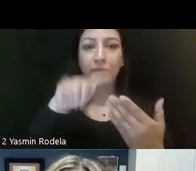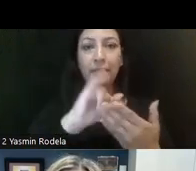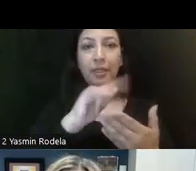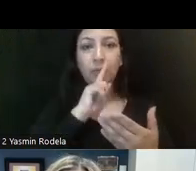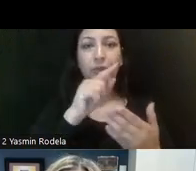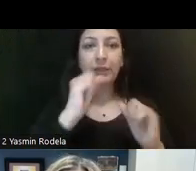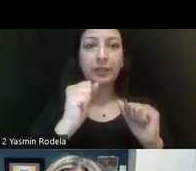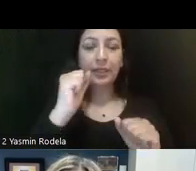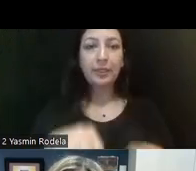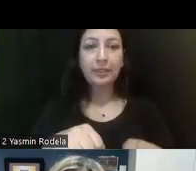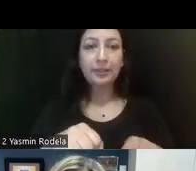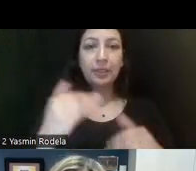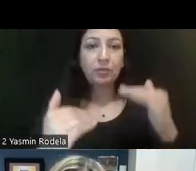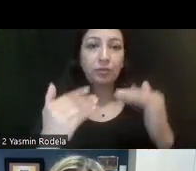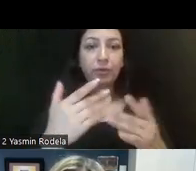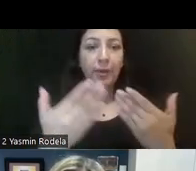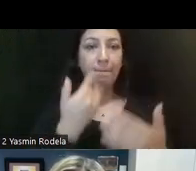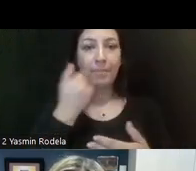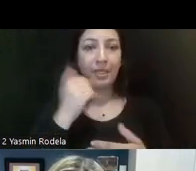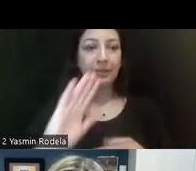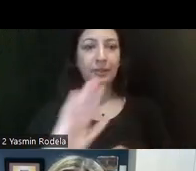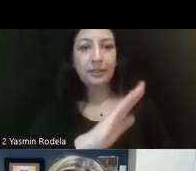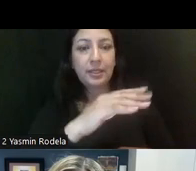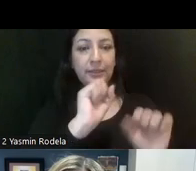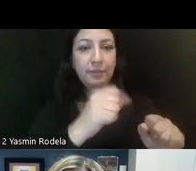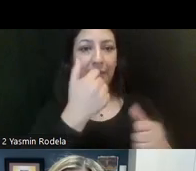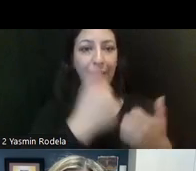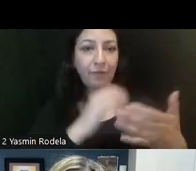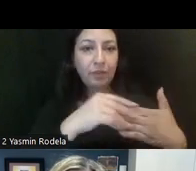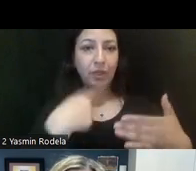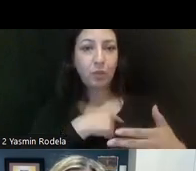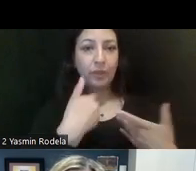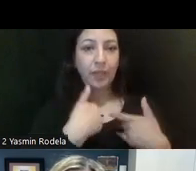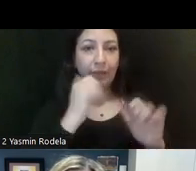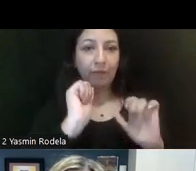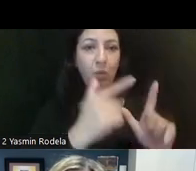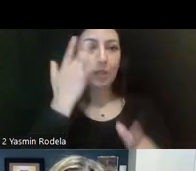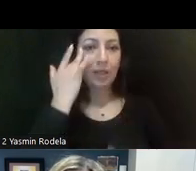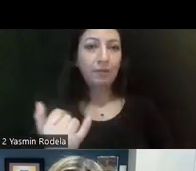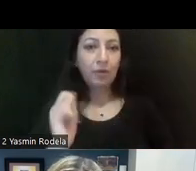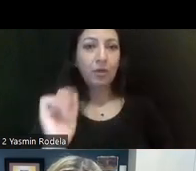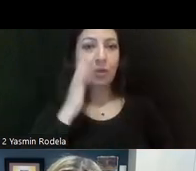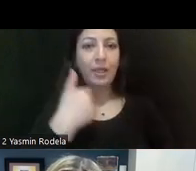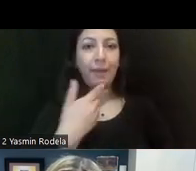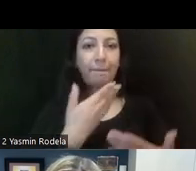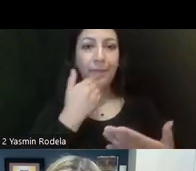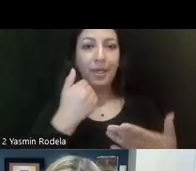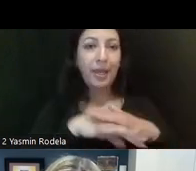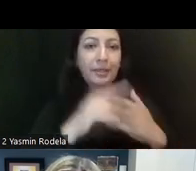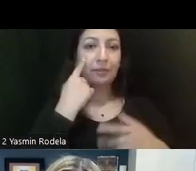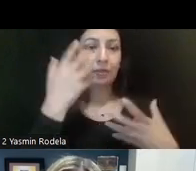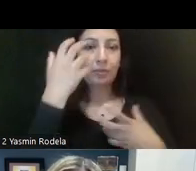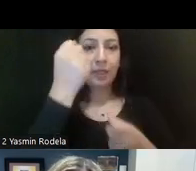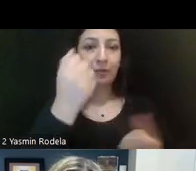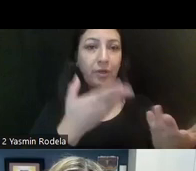leveraging, um, to the best of its ability, every dollar that we had so that all Californians would have better access to behavioral health